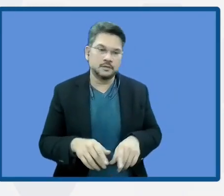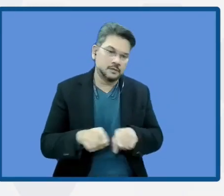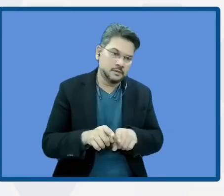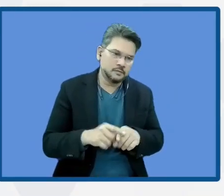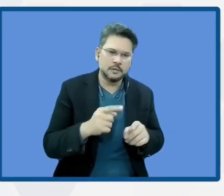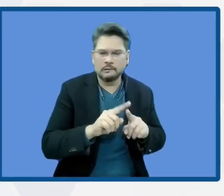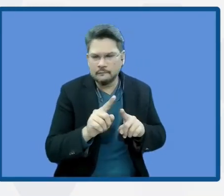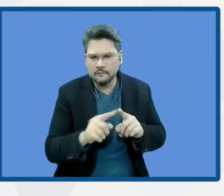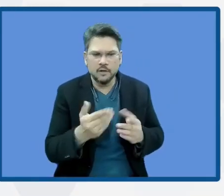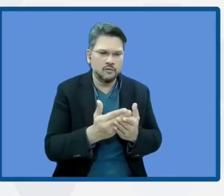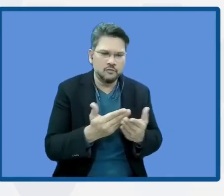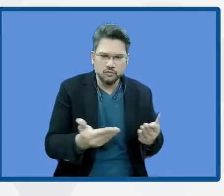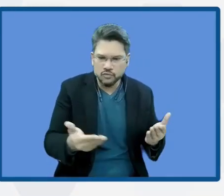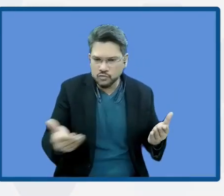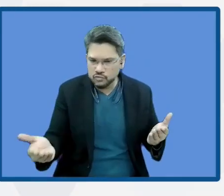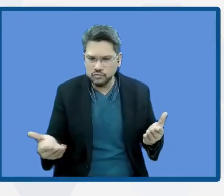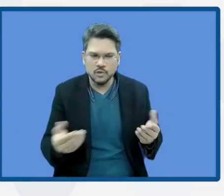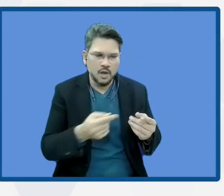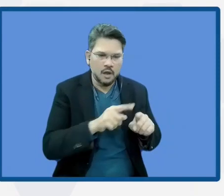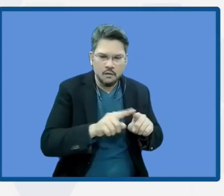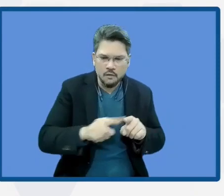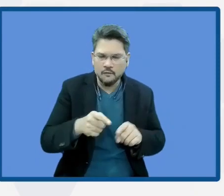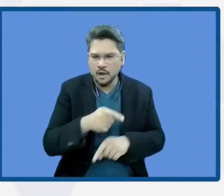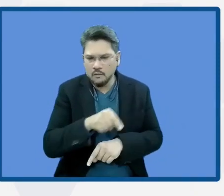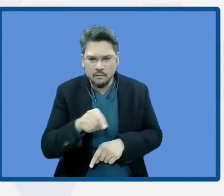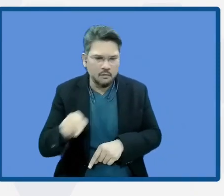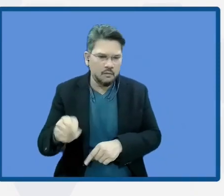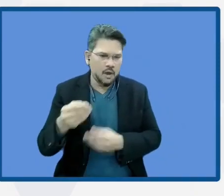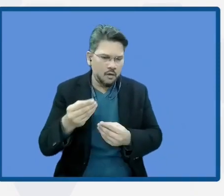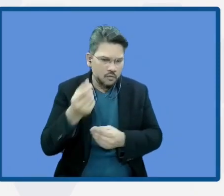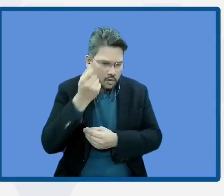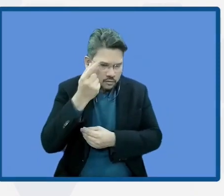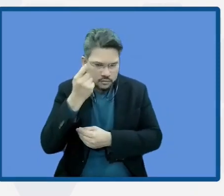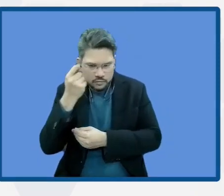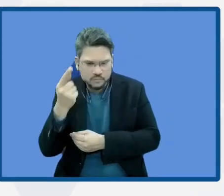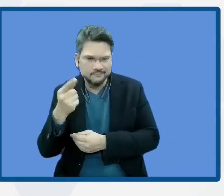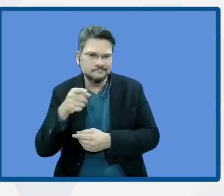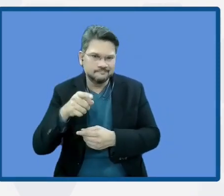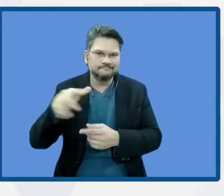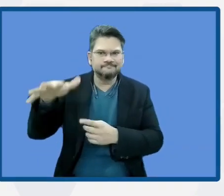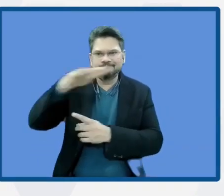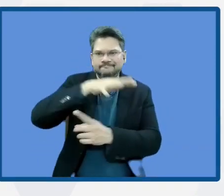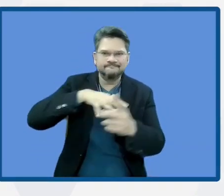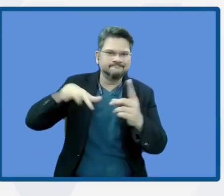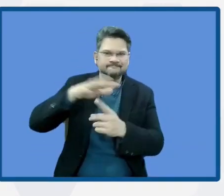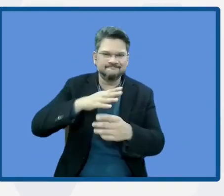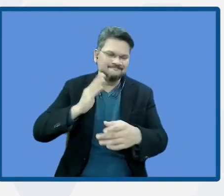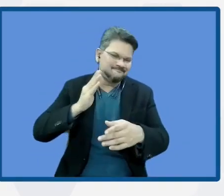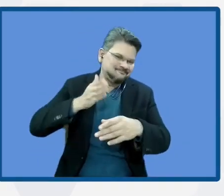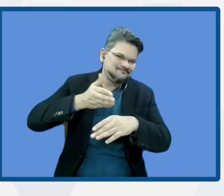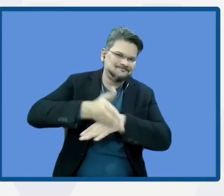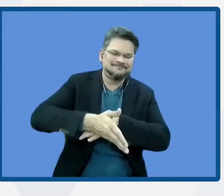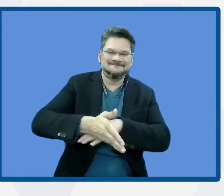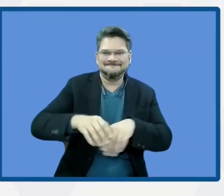understanding, of course, we shouldn't damage the ecosystems. And that is why we have the obligation from those sides to working together